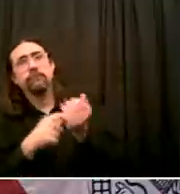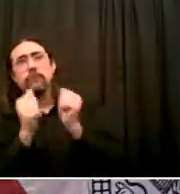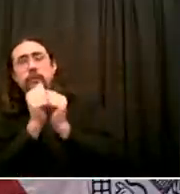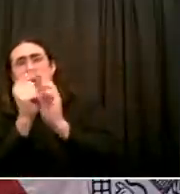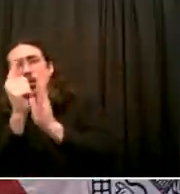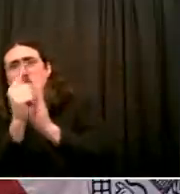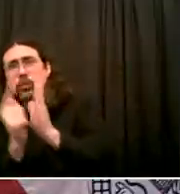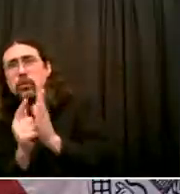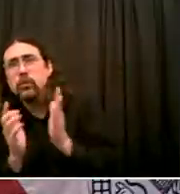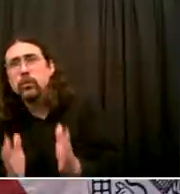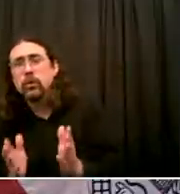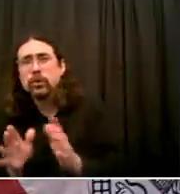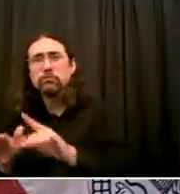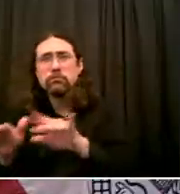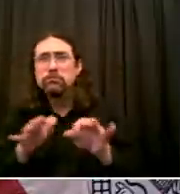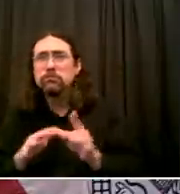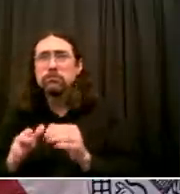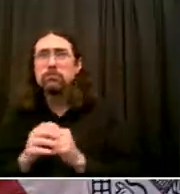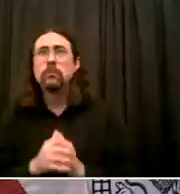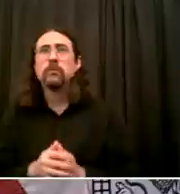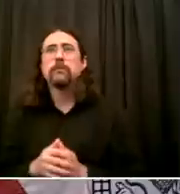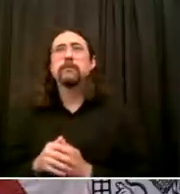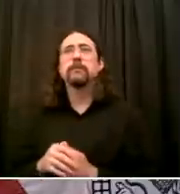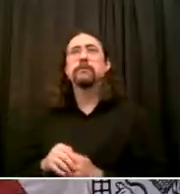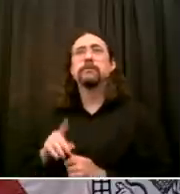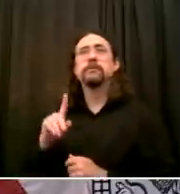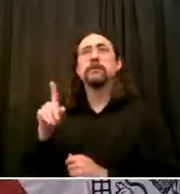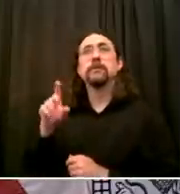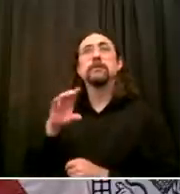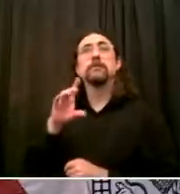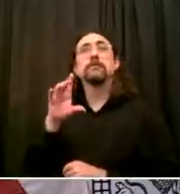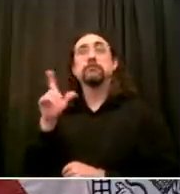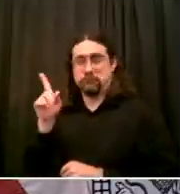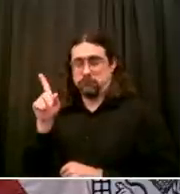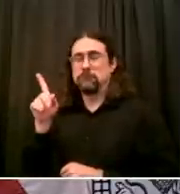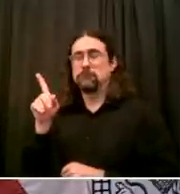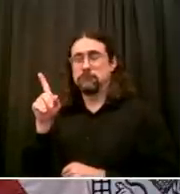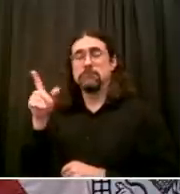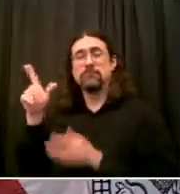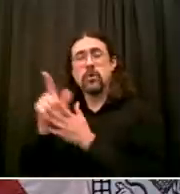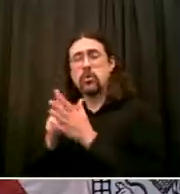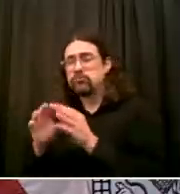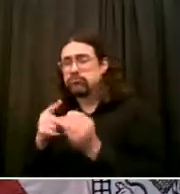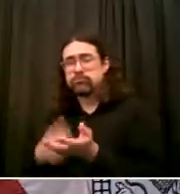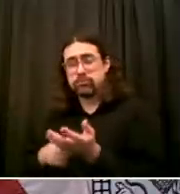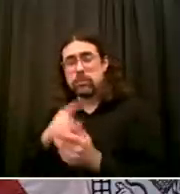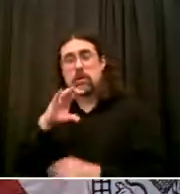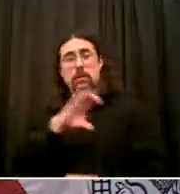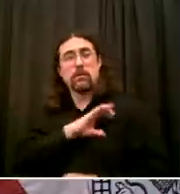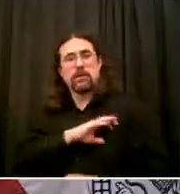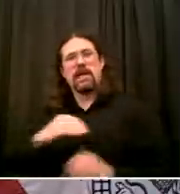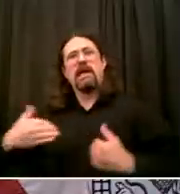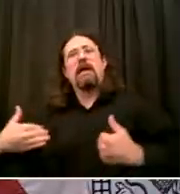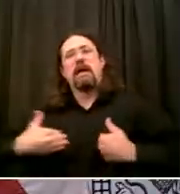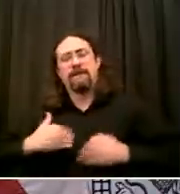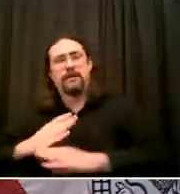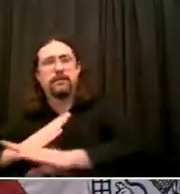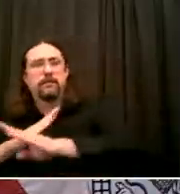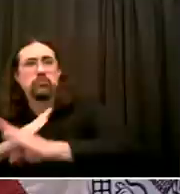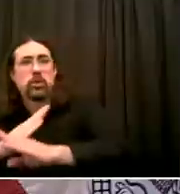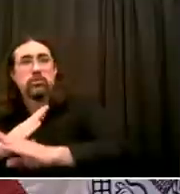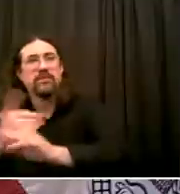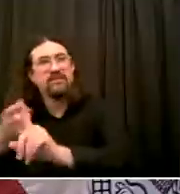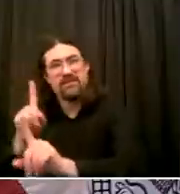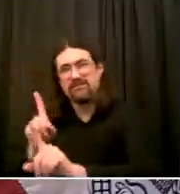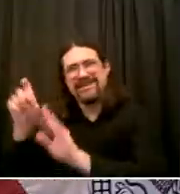state law And that the chokehold bill the city council has crafted Will achieve the goal of making sure there are never